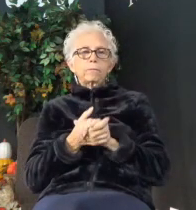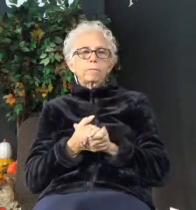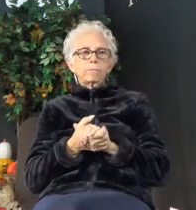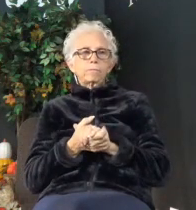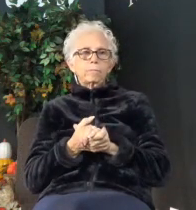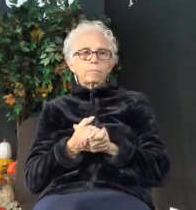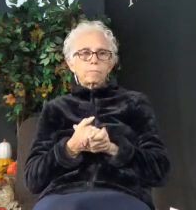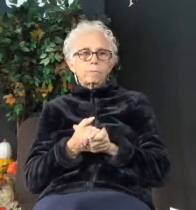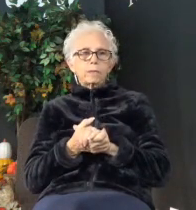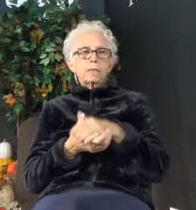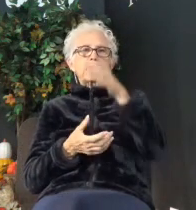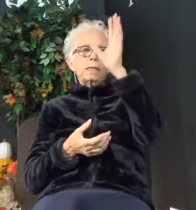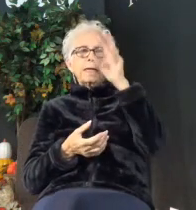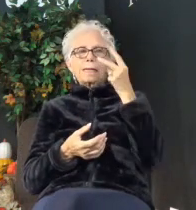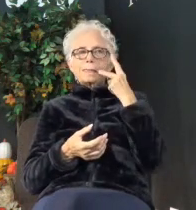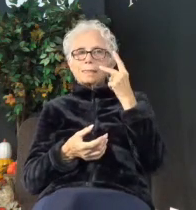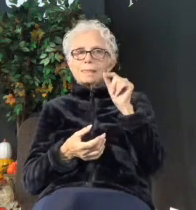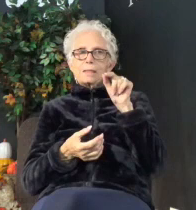God sees you.